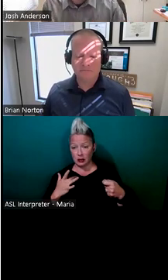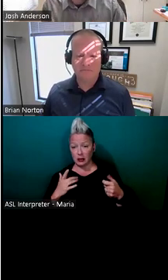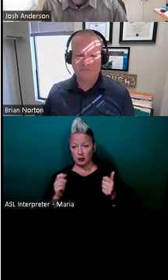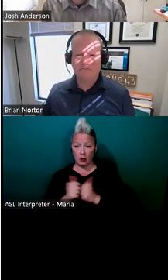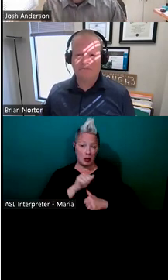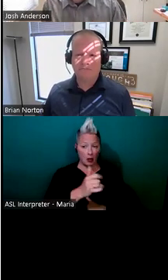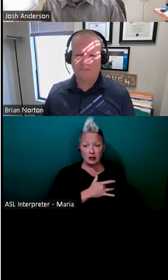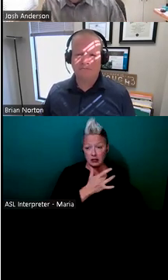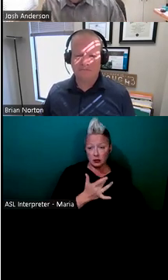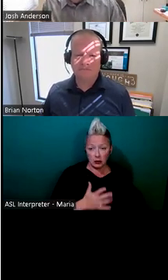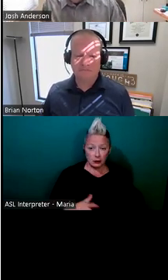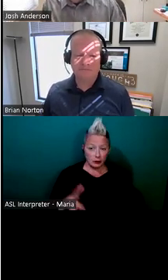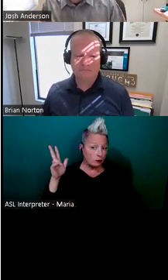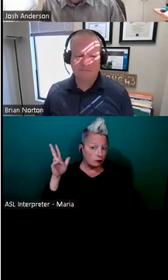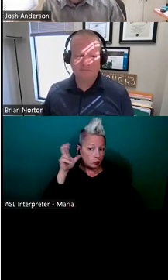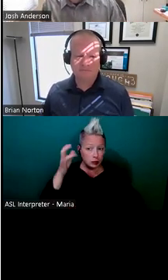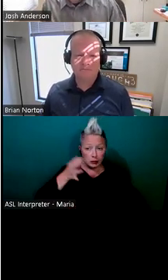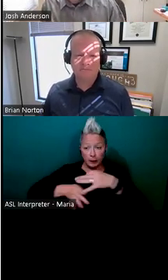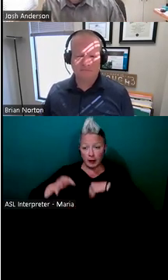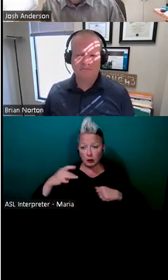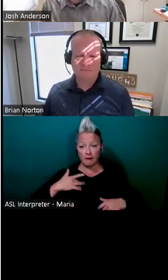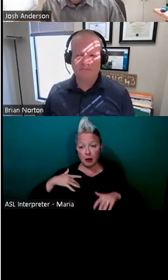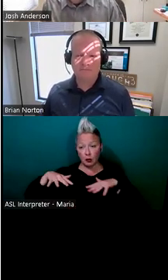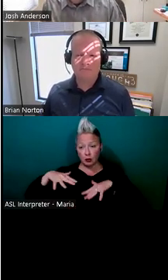order to make it to where they could all do, uh, everything the same.